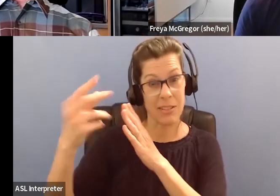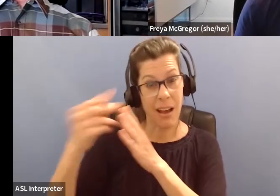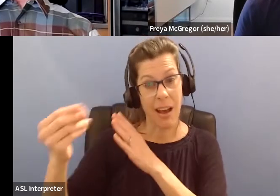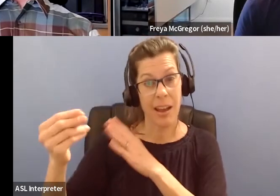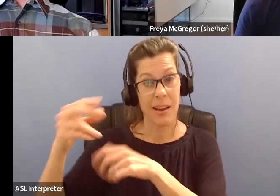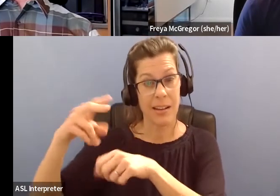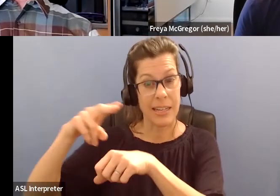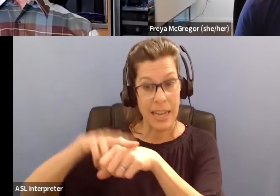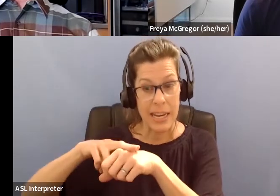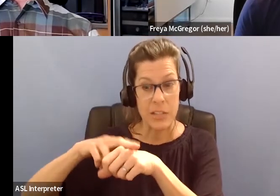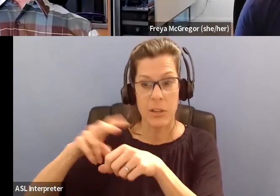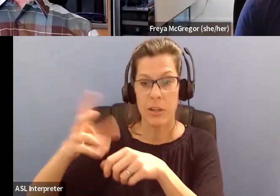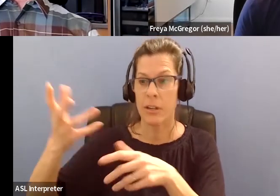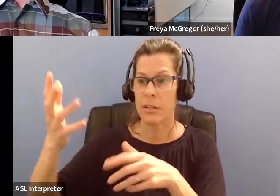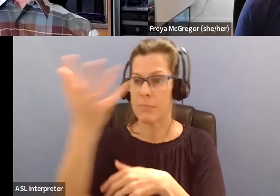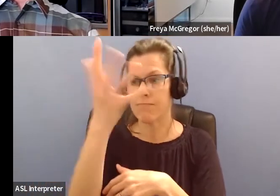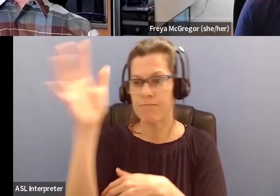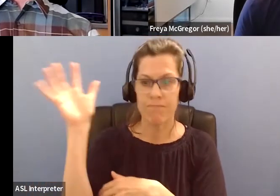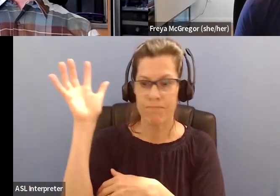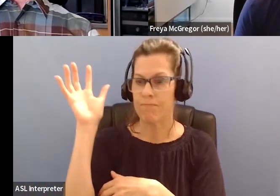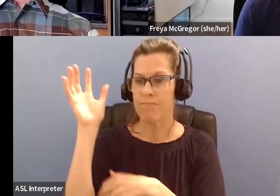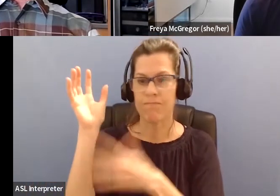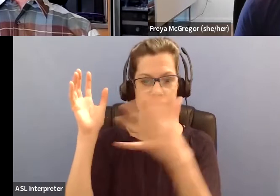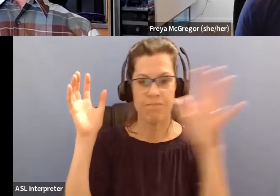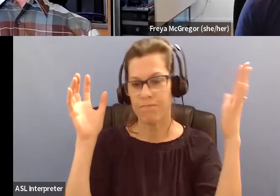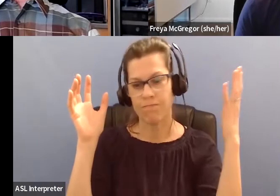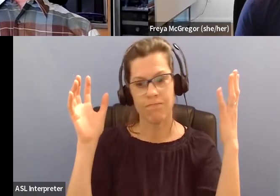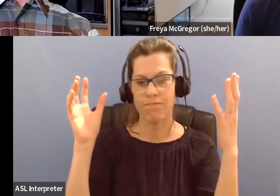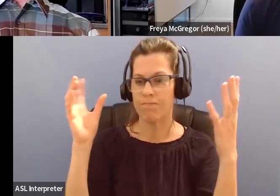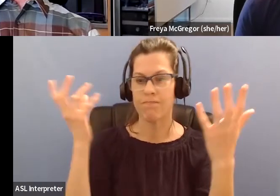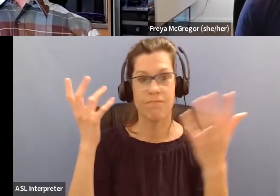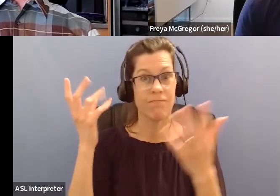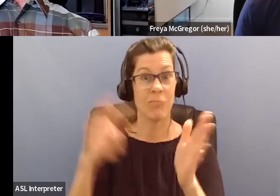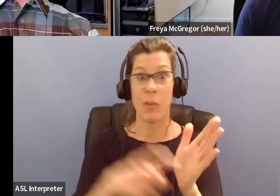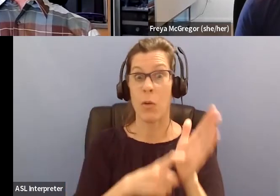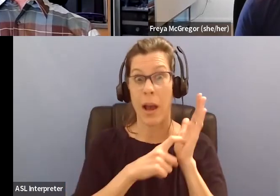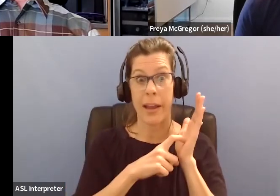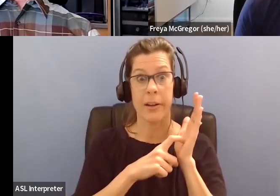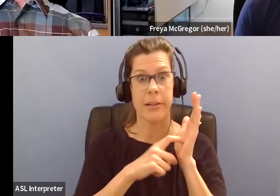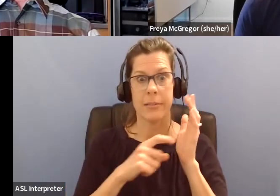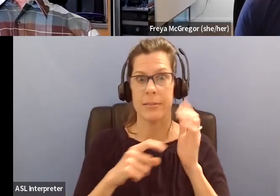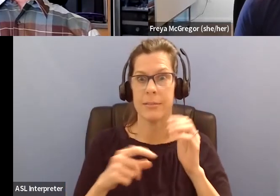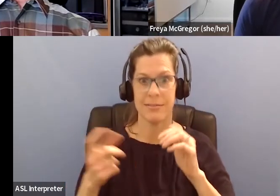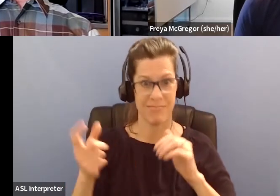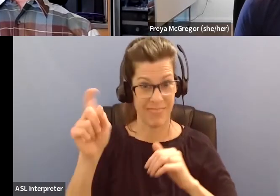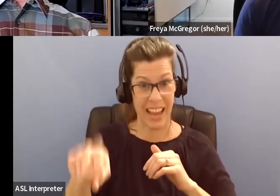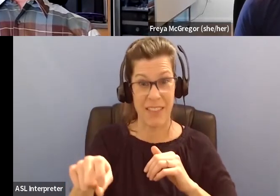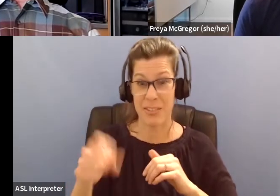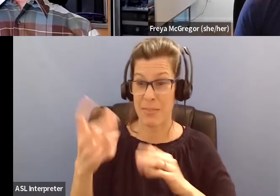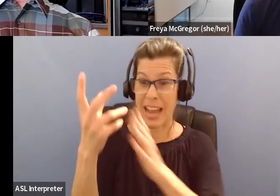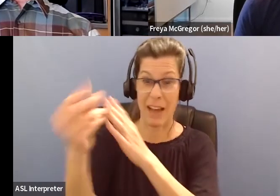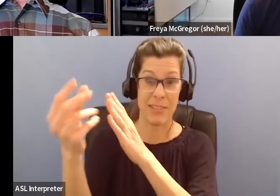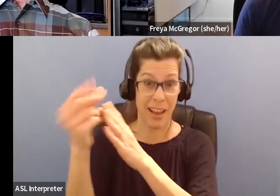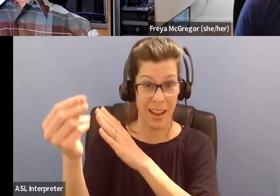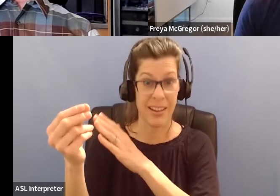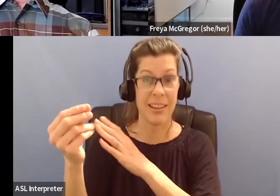a necessity. It's not just a bonus. And I think, especially with living in